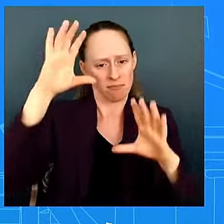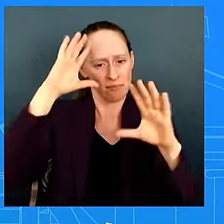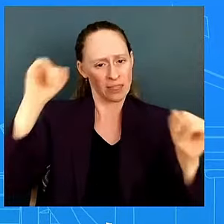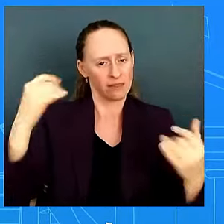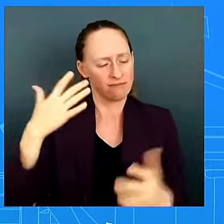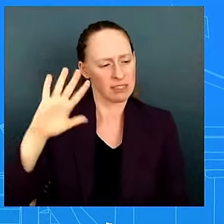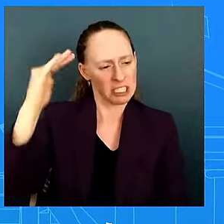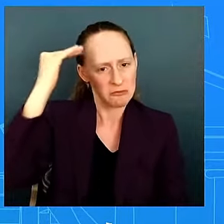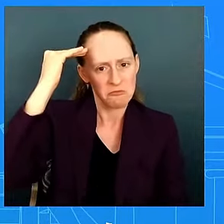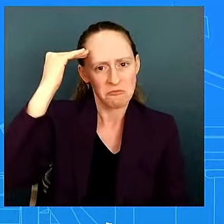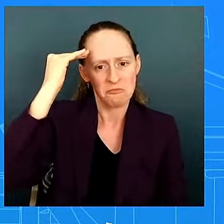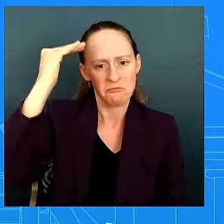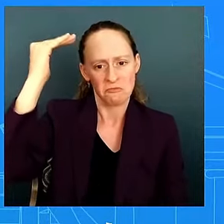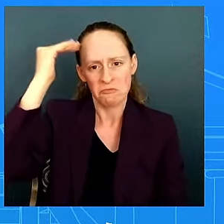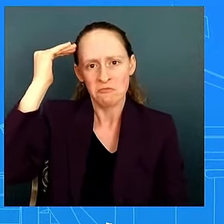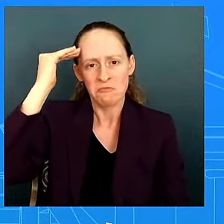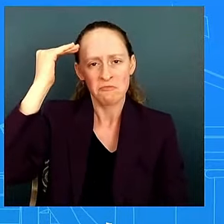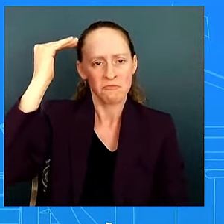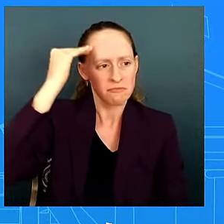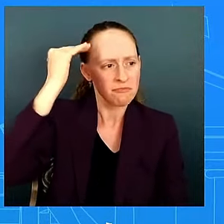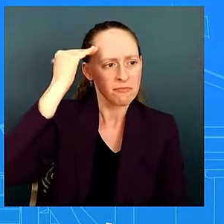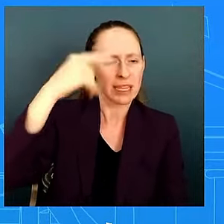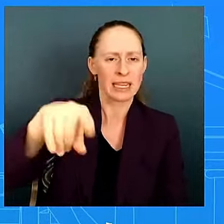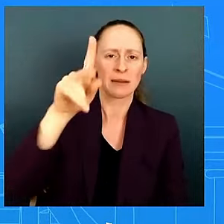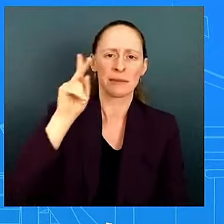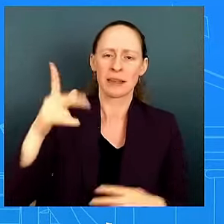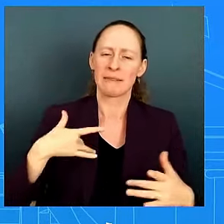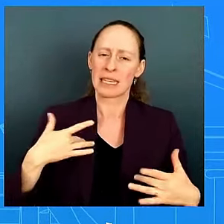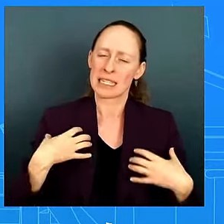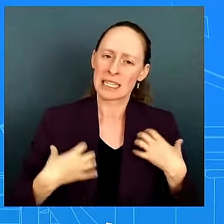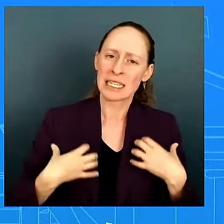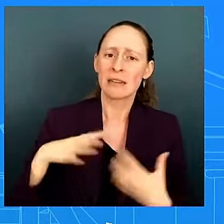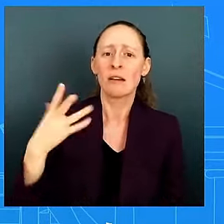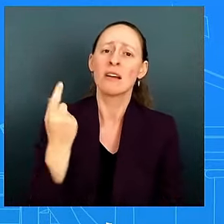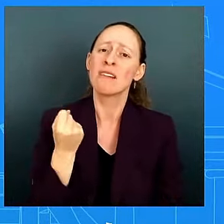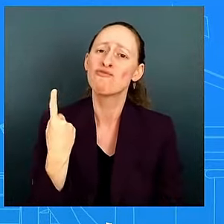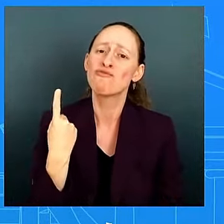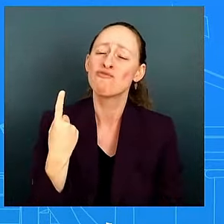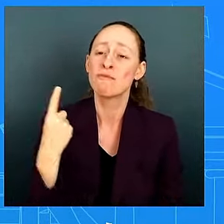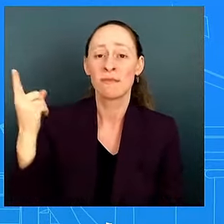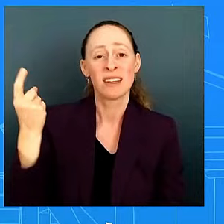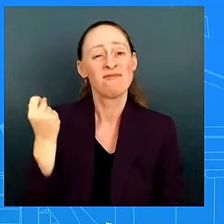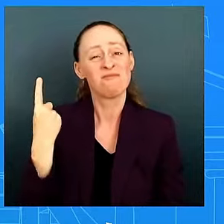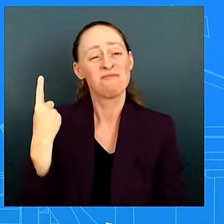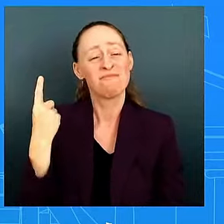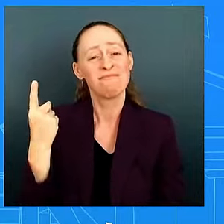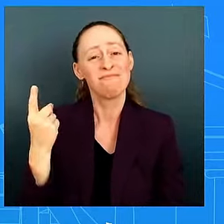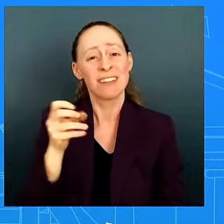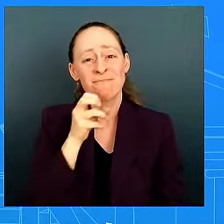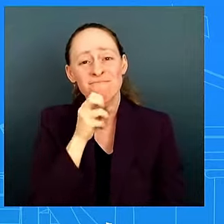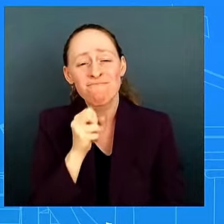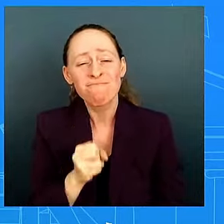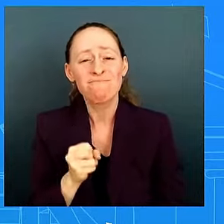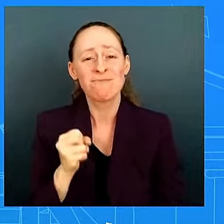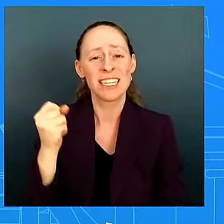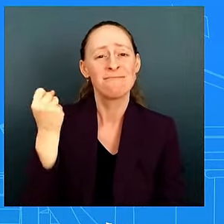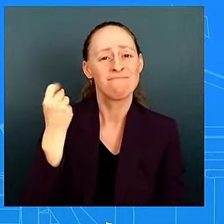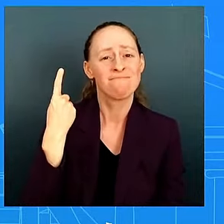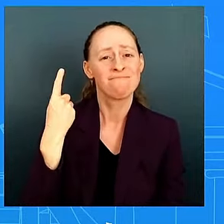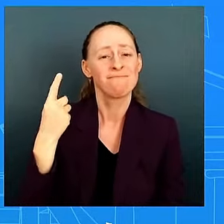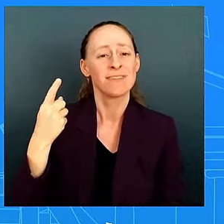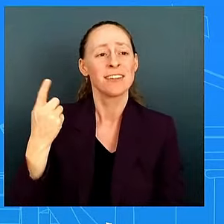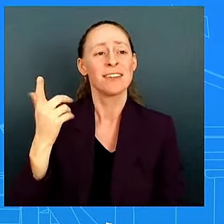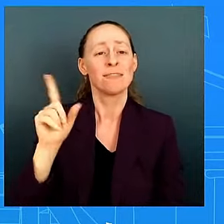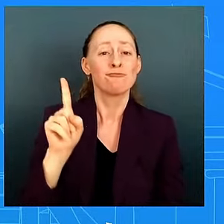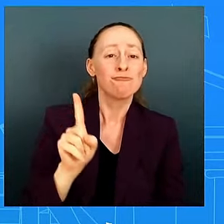acknowledging he's not a young man that's why he's acknowledging he's a little slower than he used to be in in in walking and not as smooth